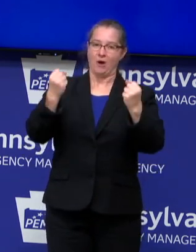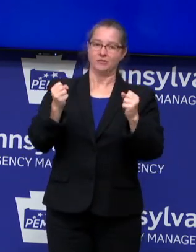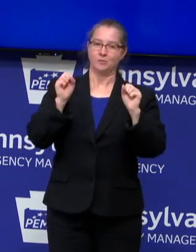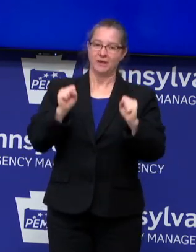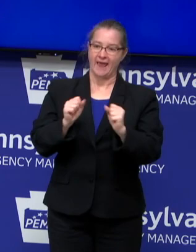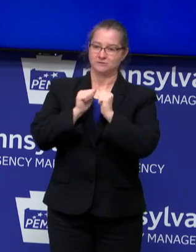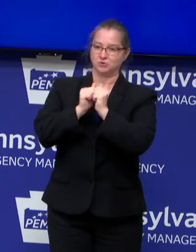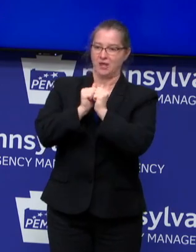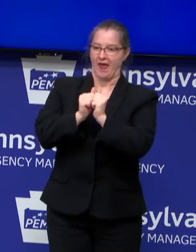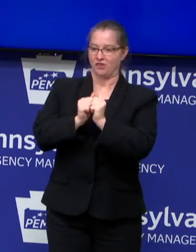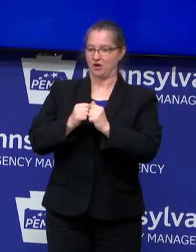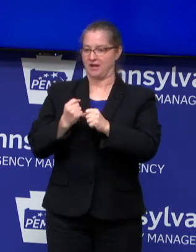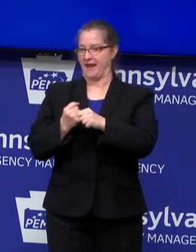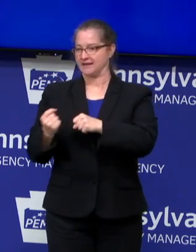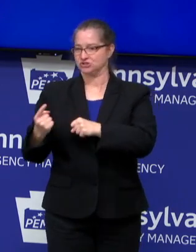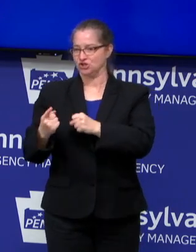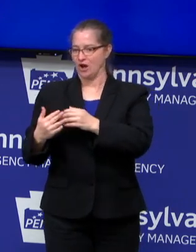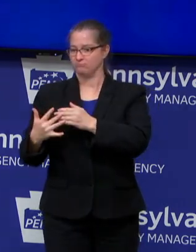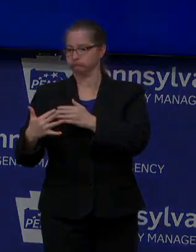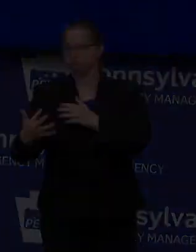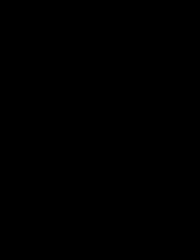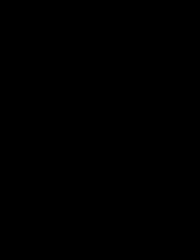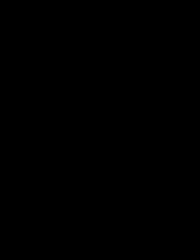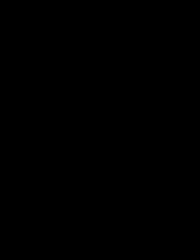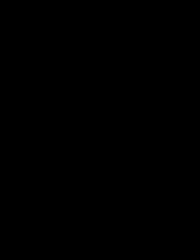and for many years to come. So let's do this together, Pennsylvania.